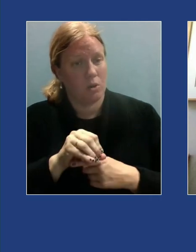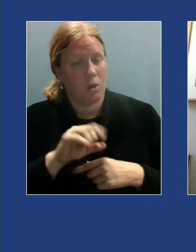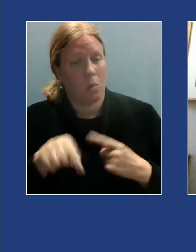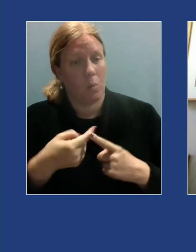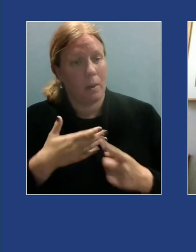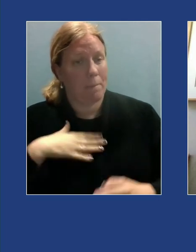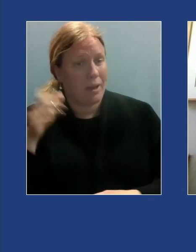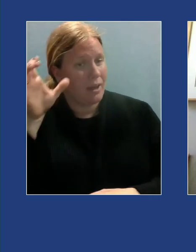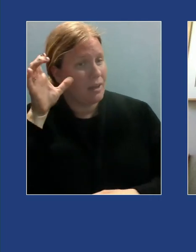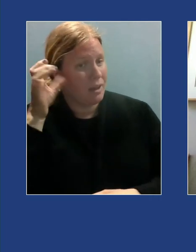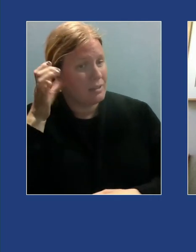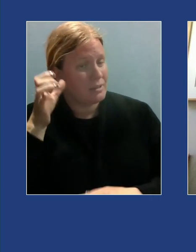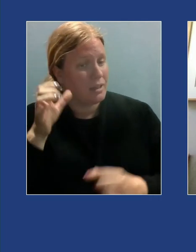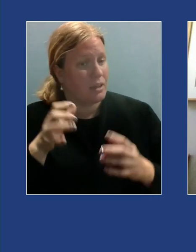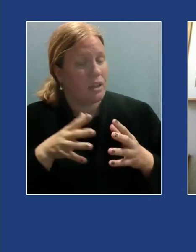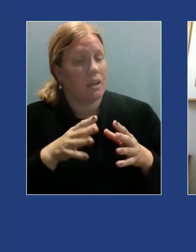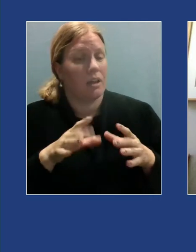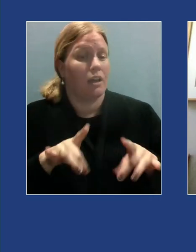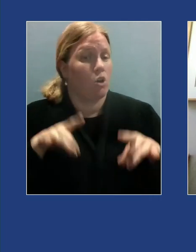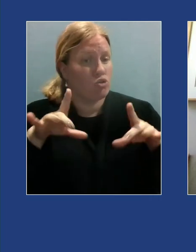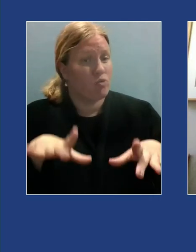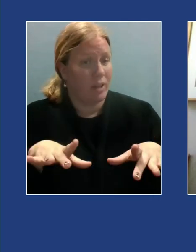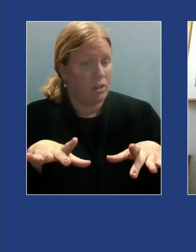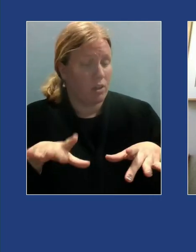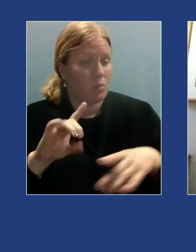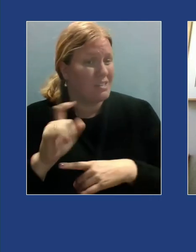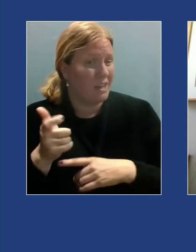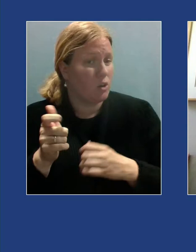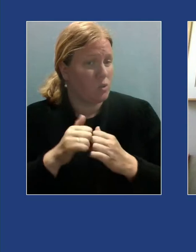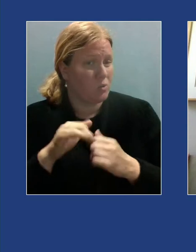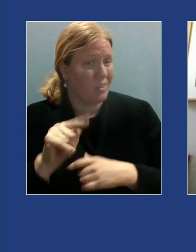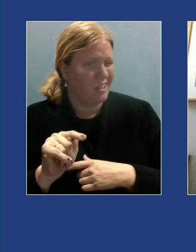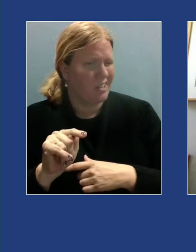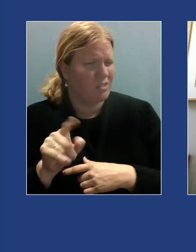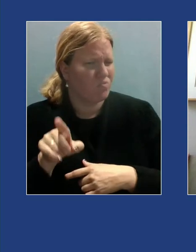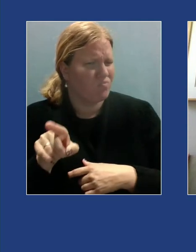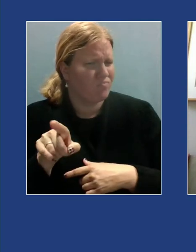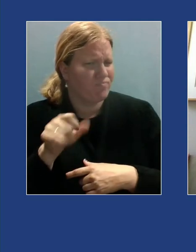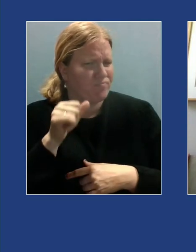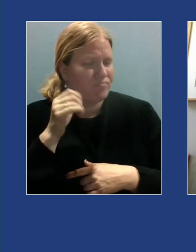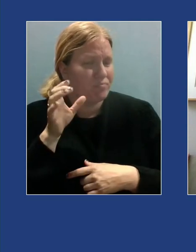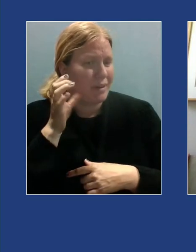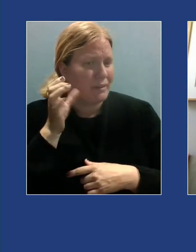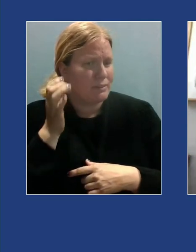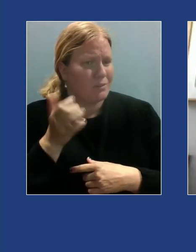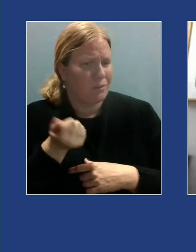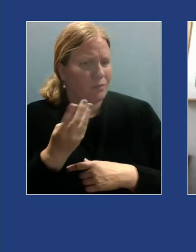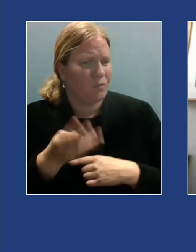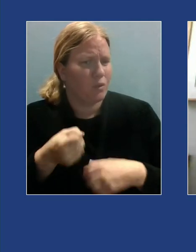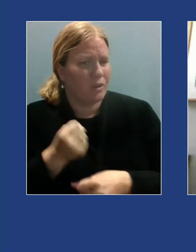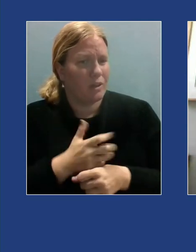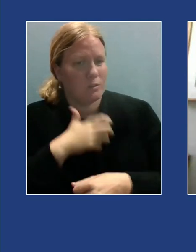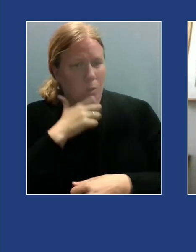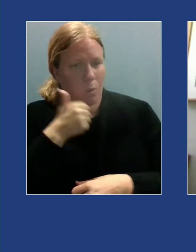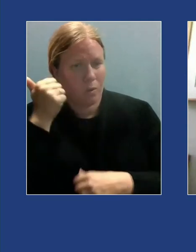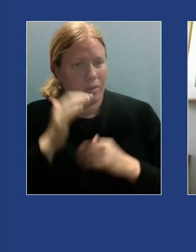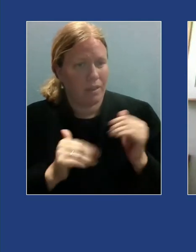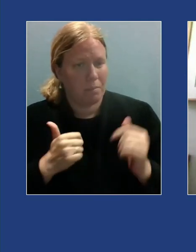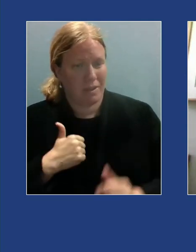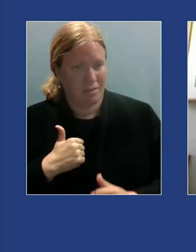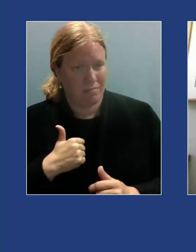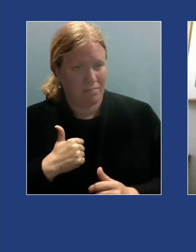diagnosed with it she's a few years older than me I'd been living in Sydney and she had suddenly dropped me from her life